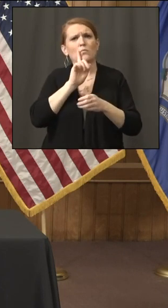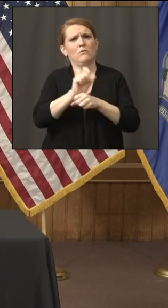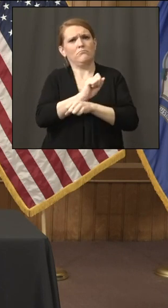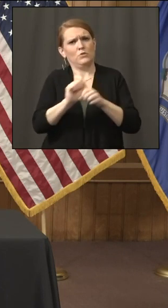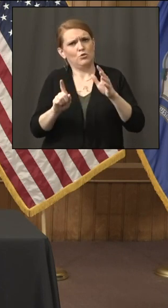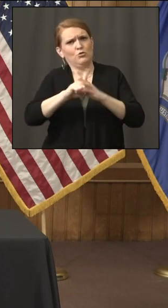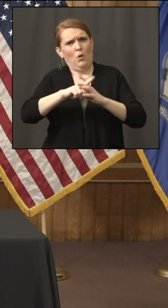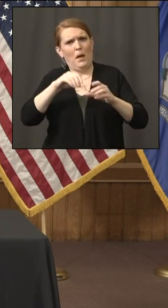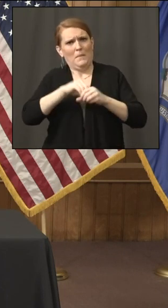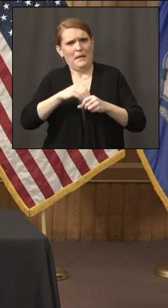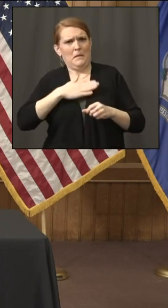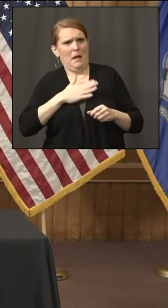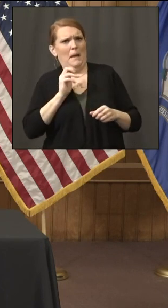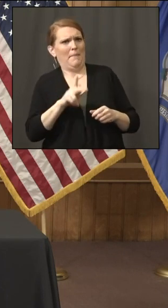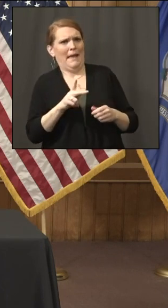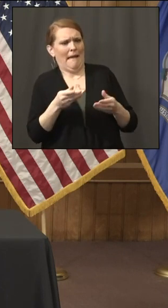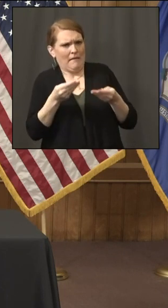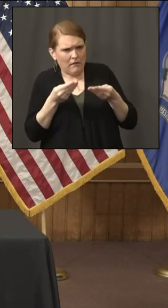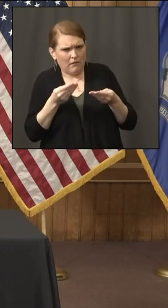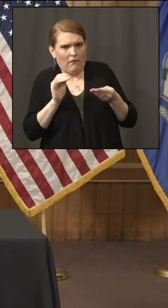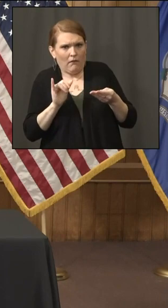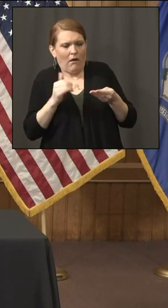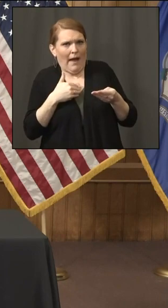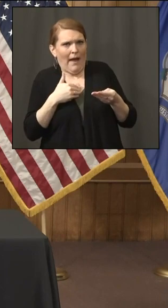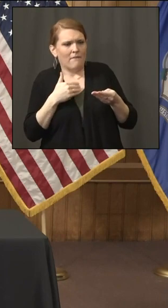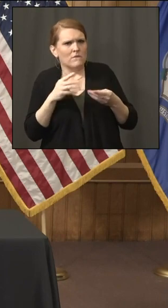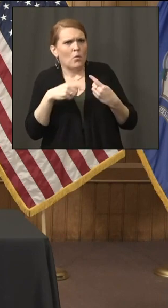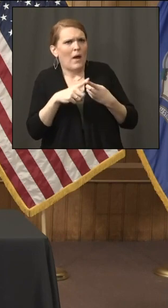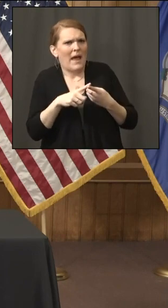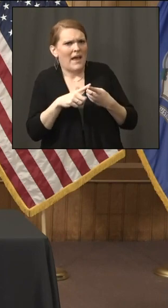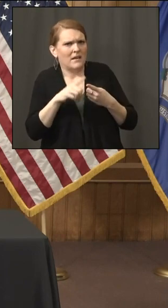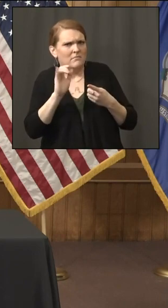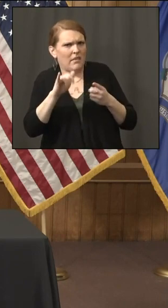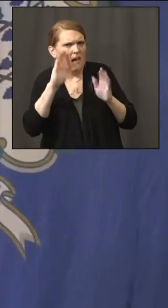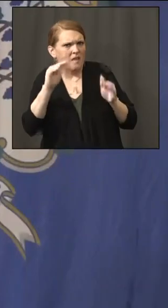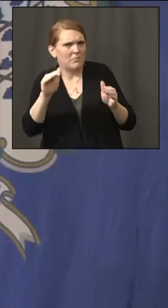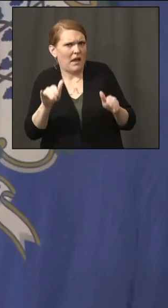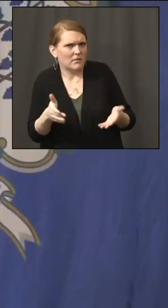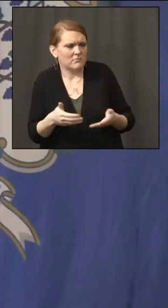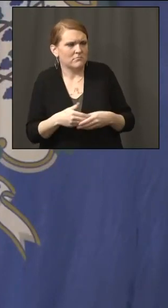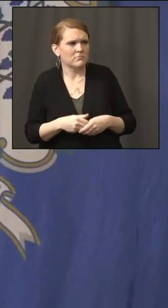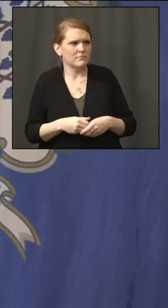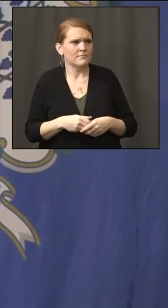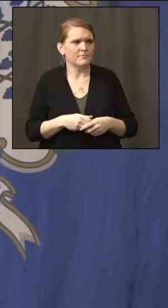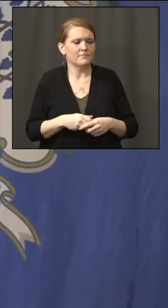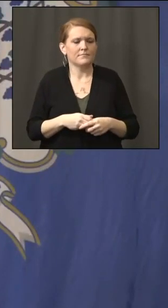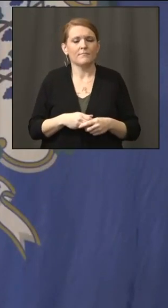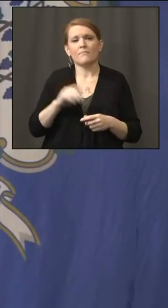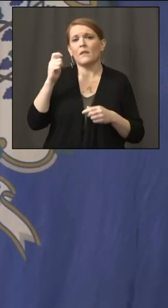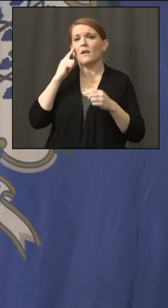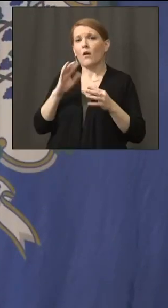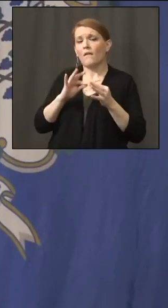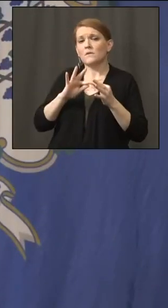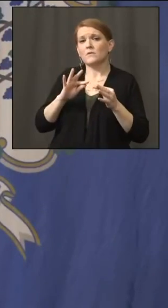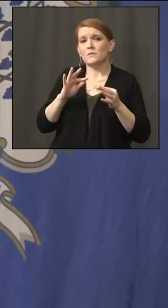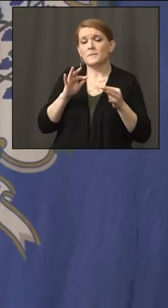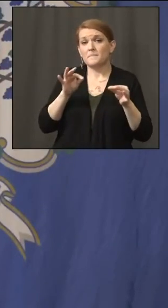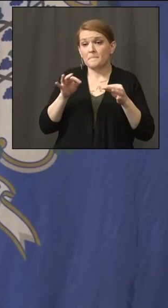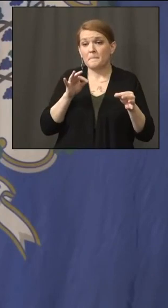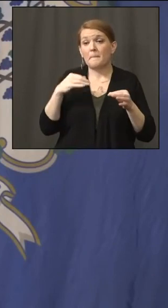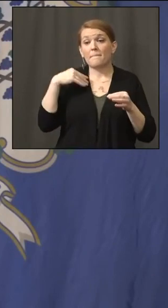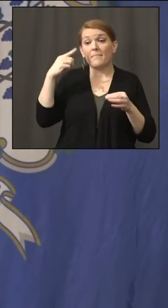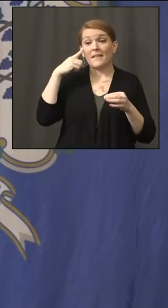timeline for when some of this money will get to the people? Yeah, I think the direct payments are going to be